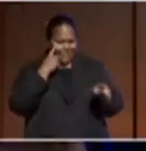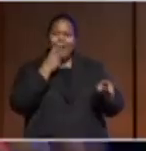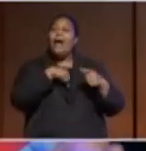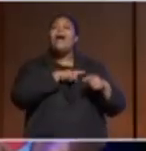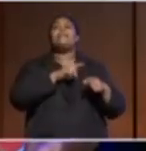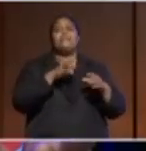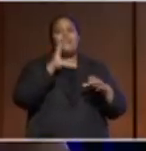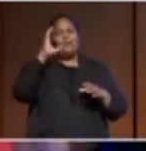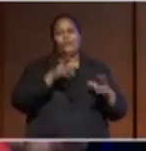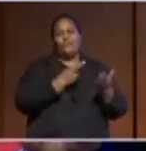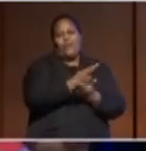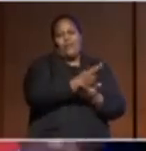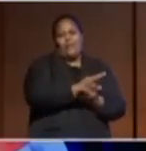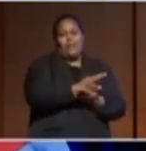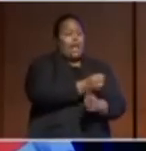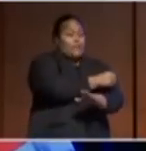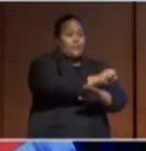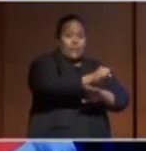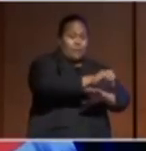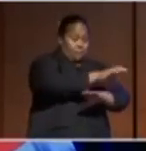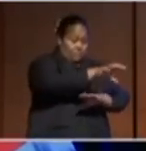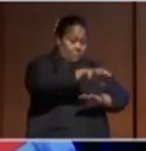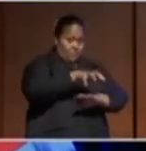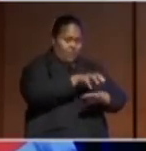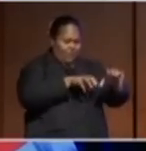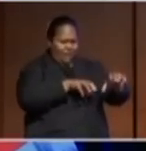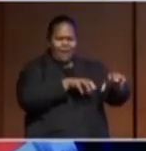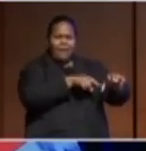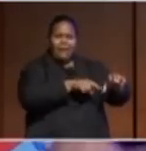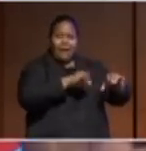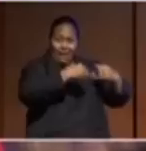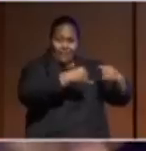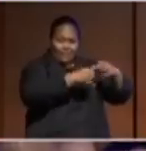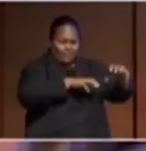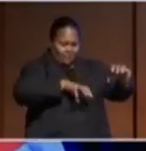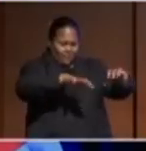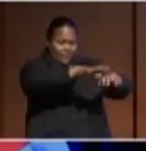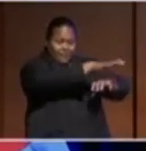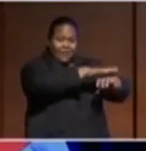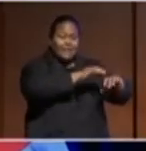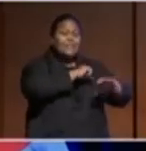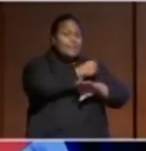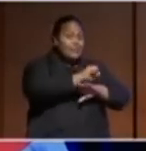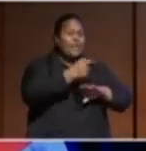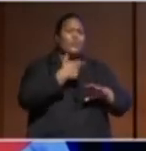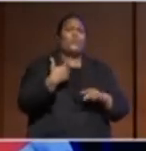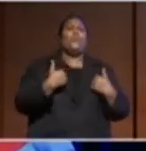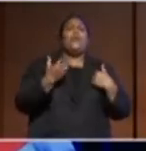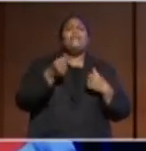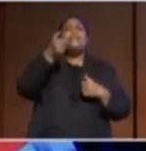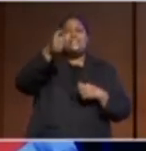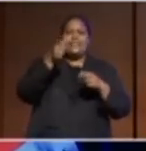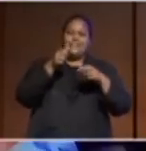our claims to our maritime zones. And so we have about six countries, six, seven countries now that we've signed up on.